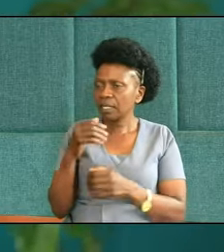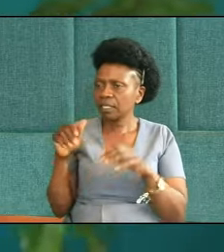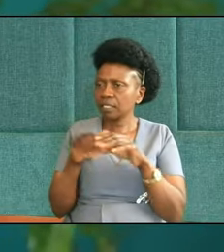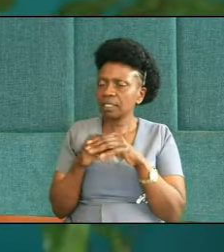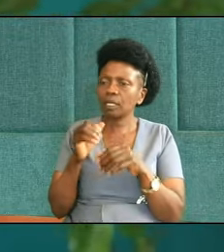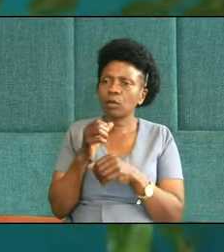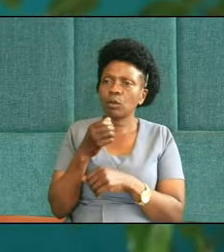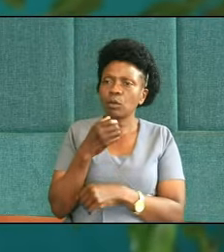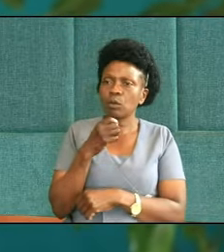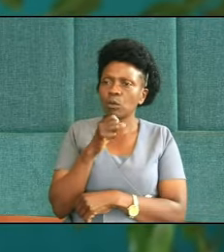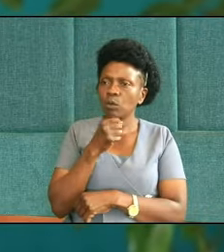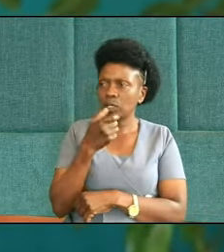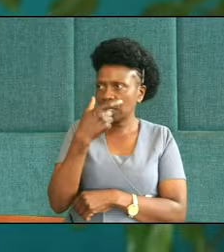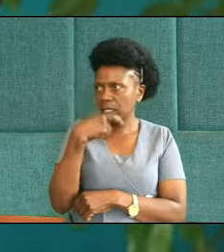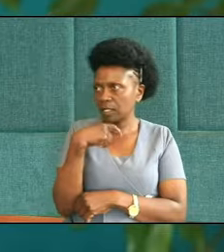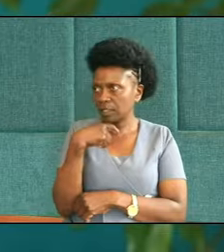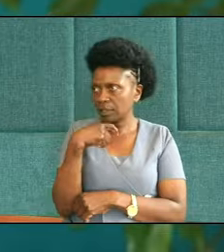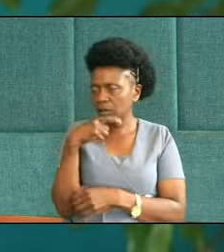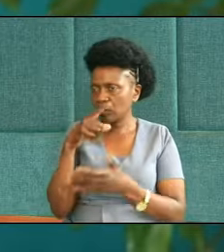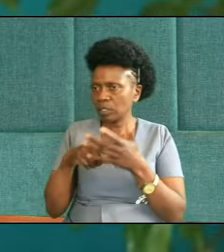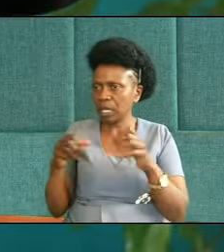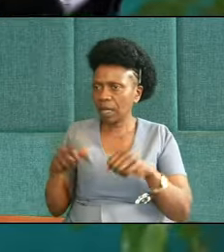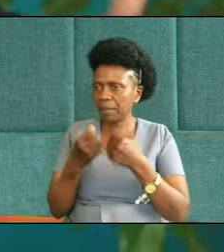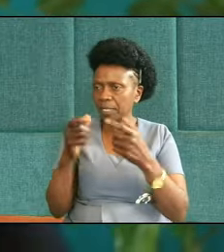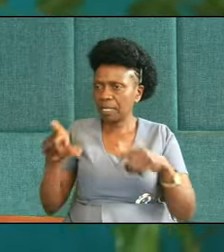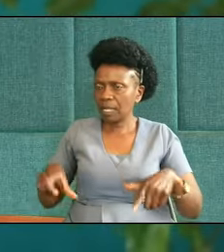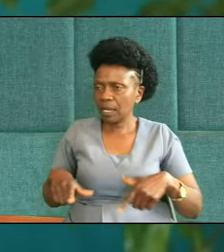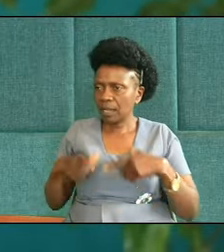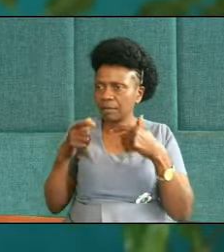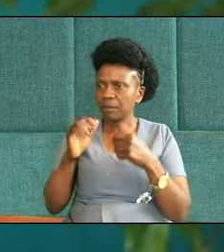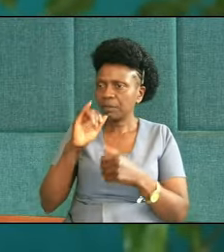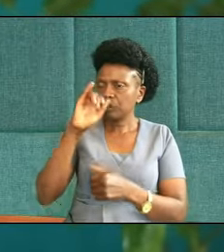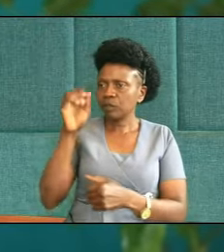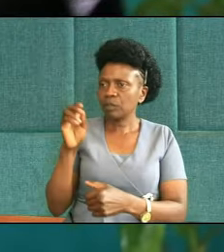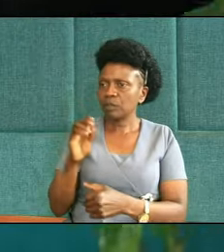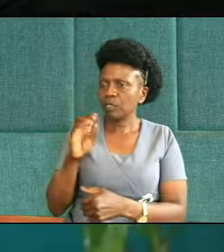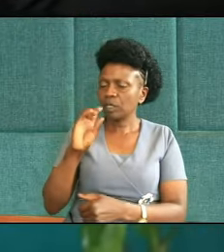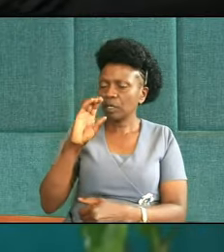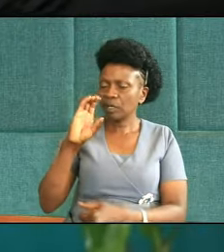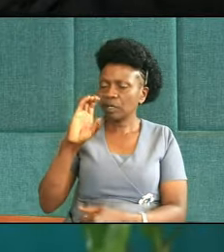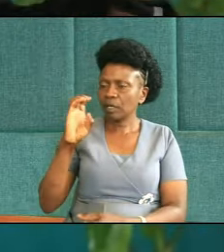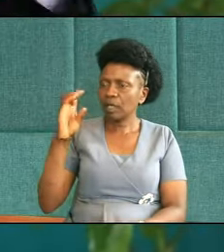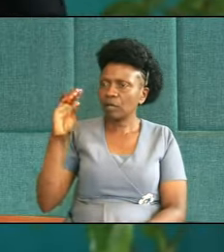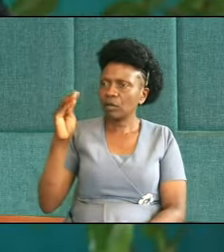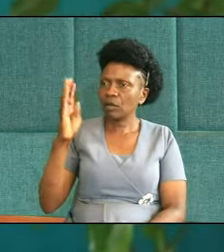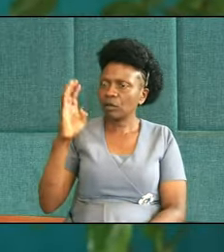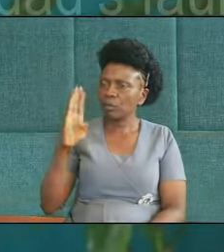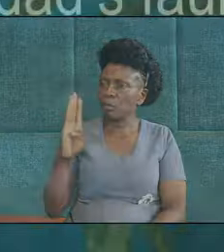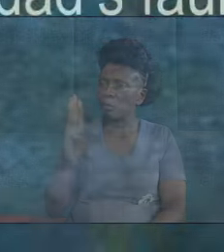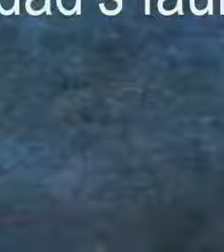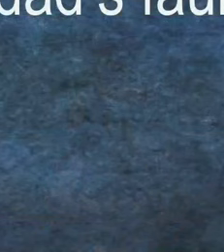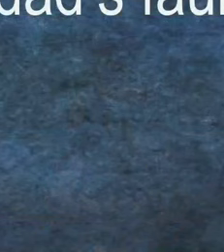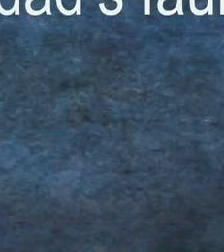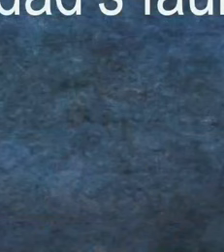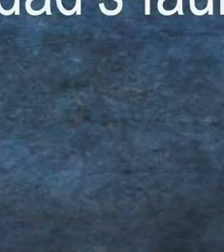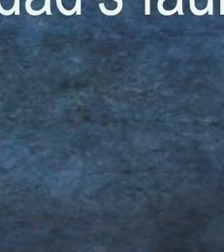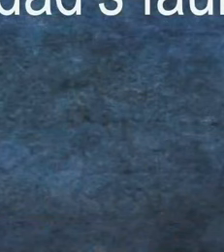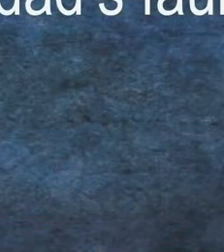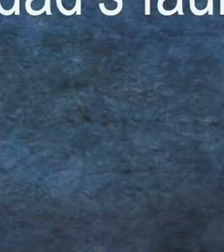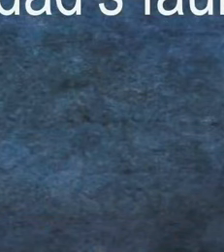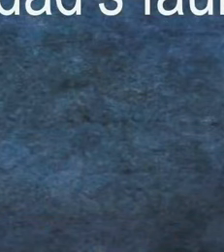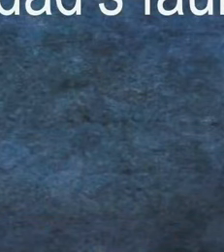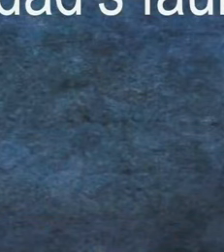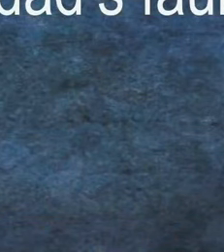but what does it happen? What has happened in the life of Judah? Judah loved his dad despite his dad's